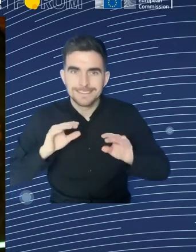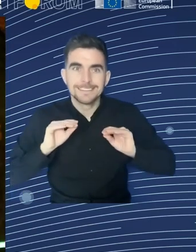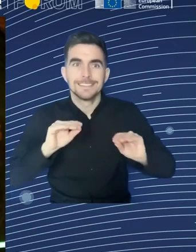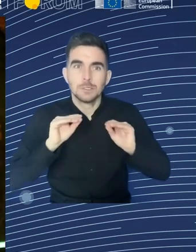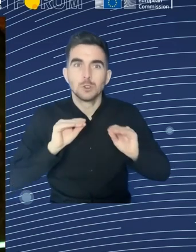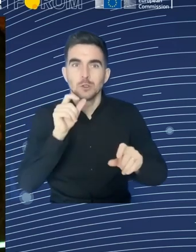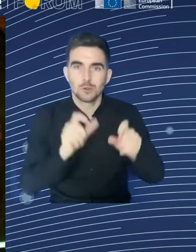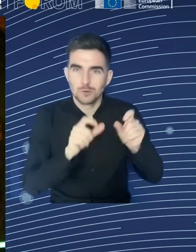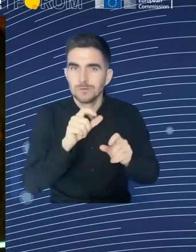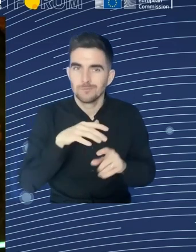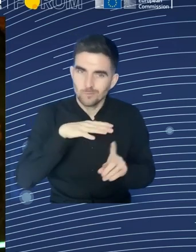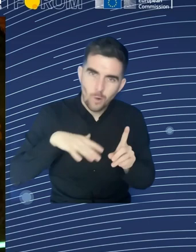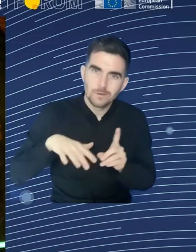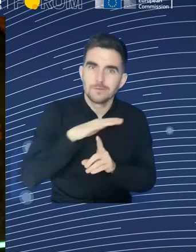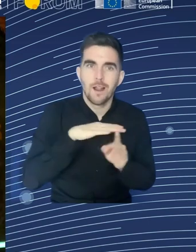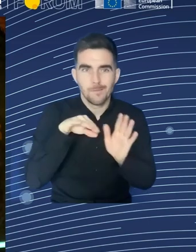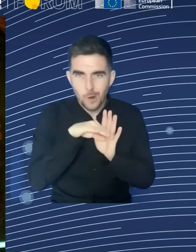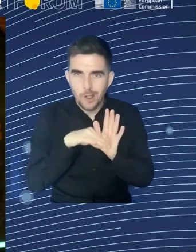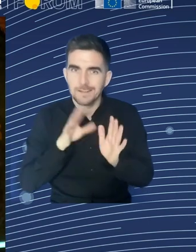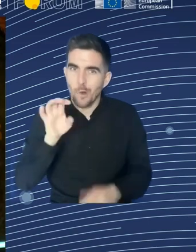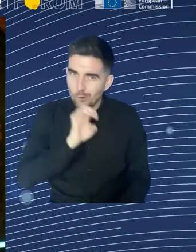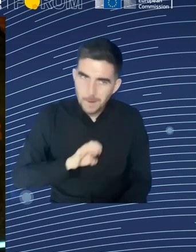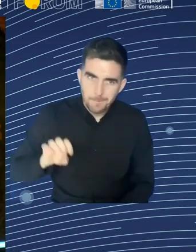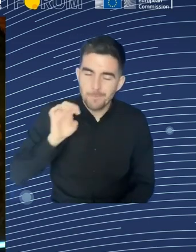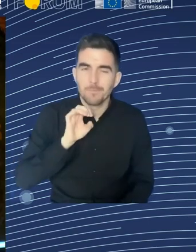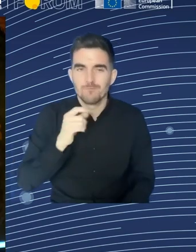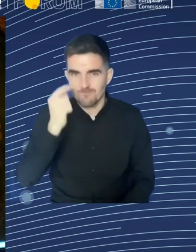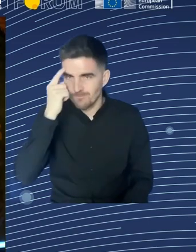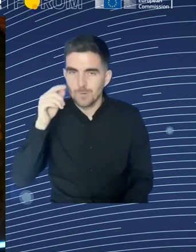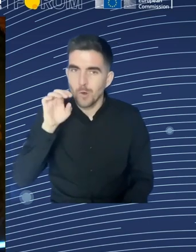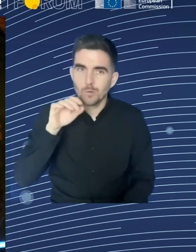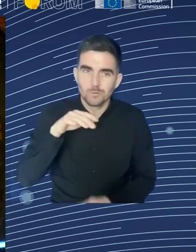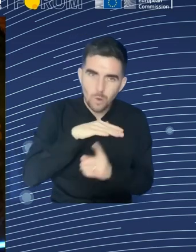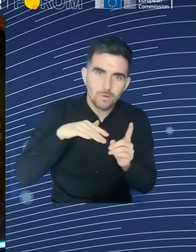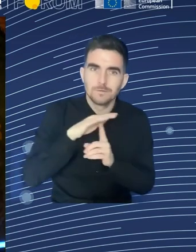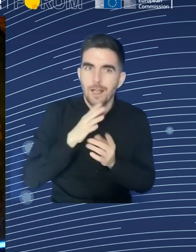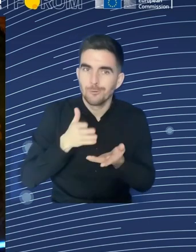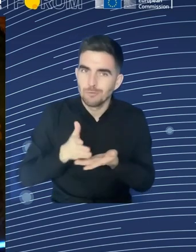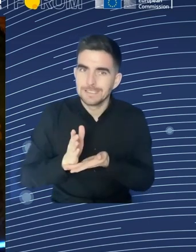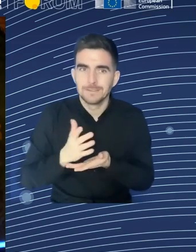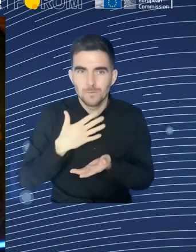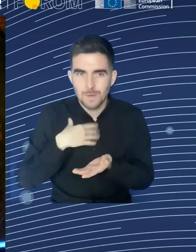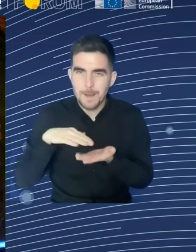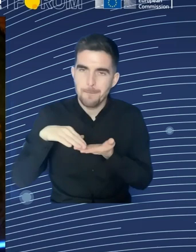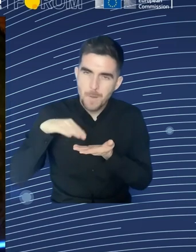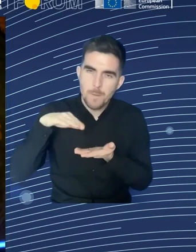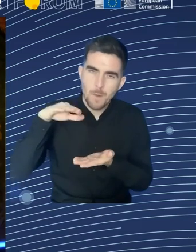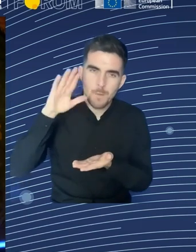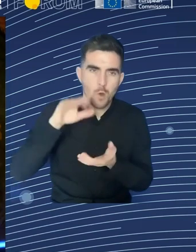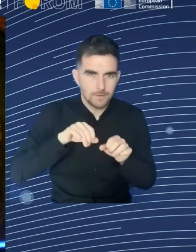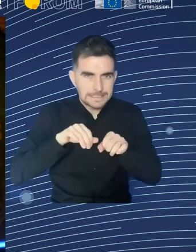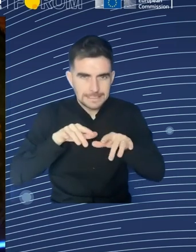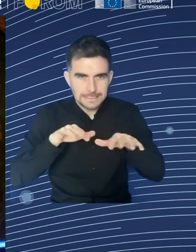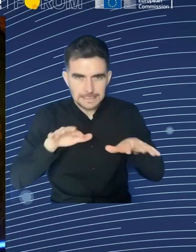this, we can increase the public engagement, and also the support that is essential for the